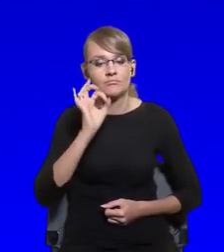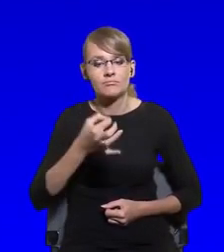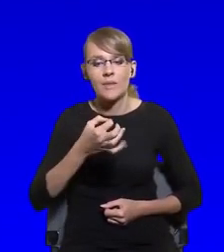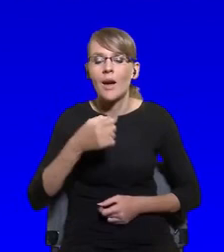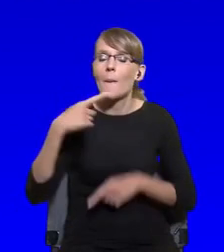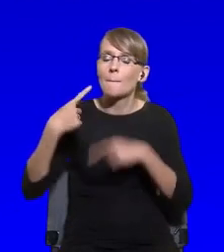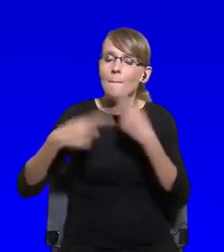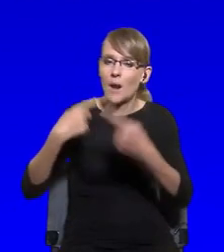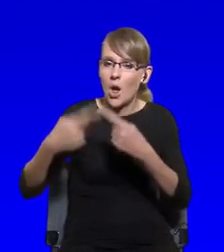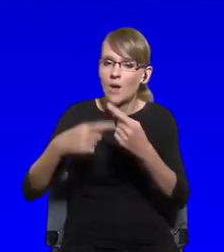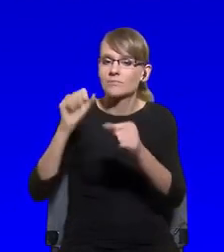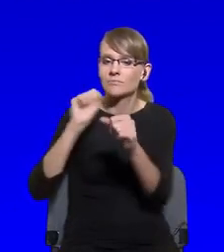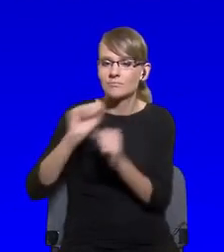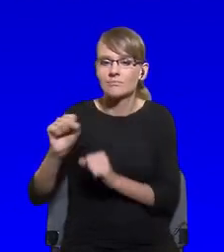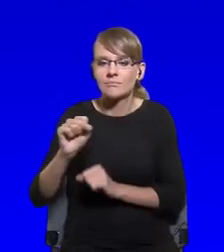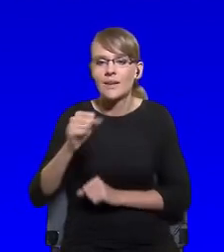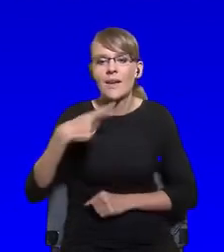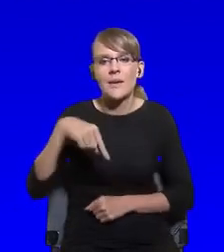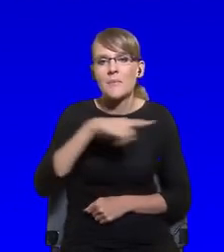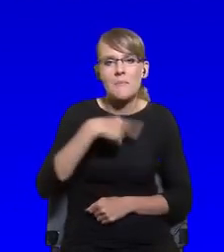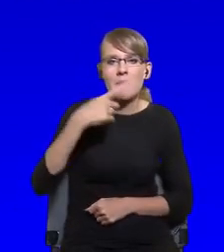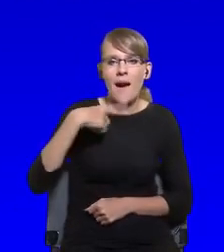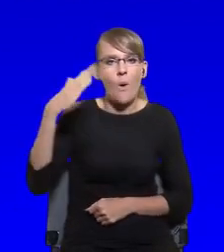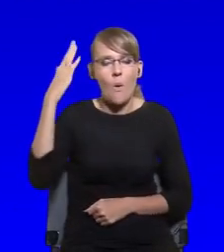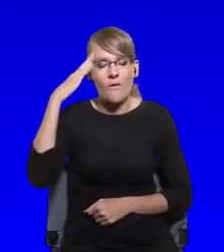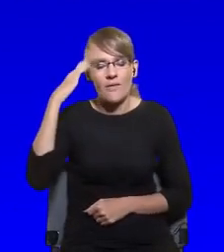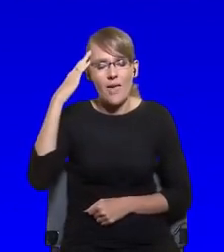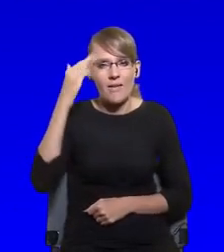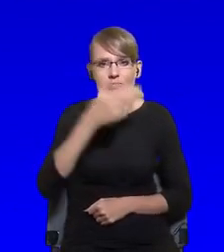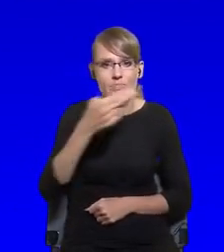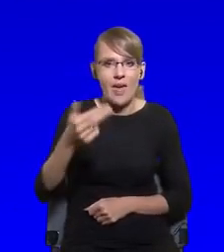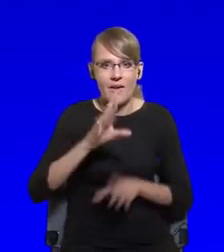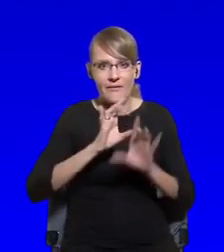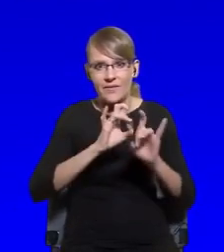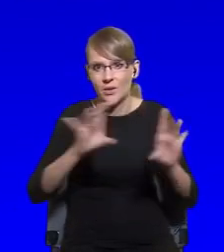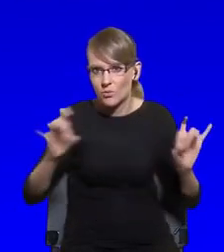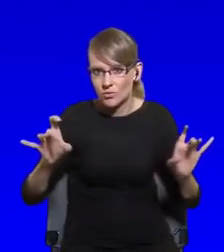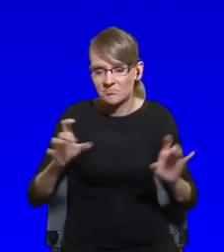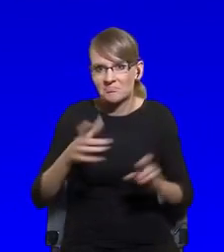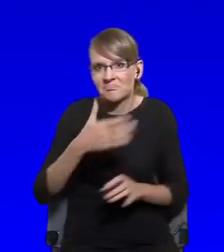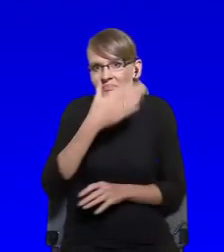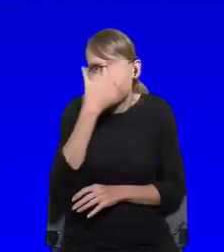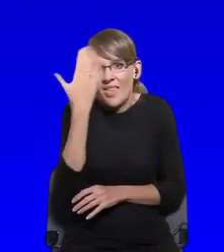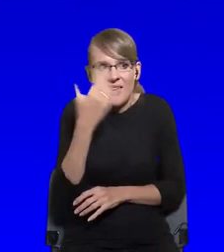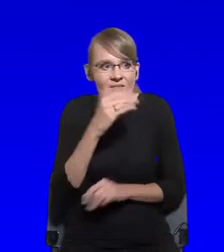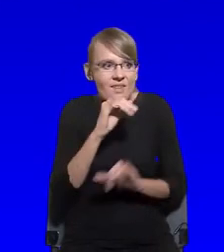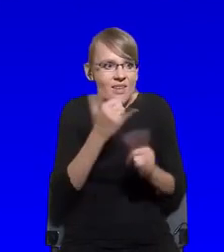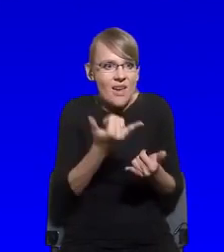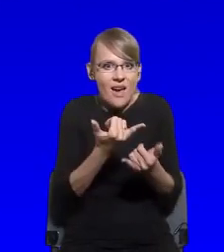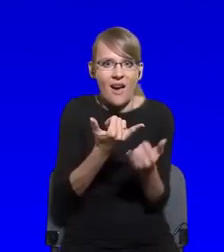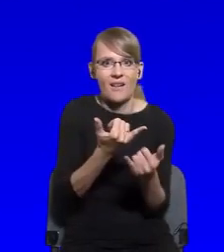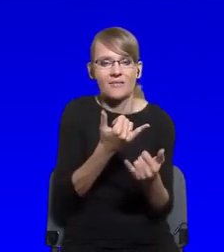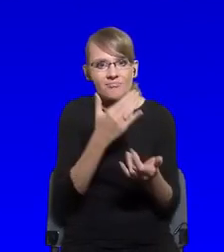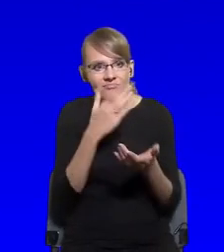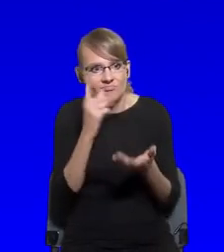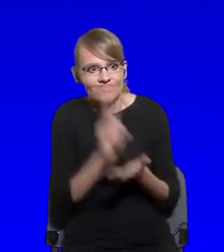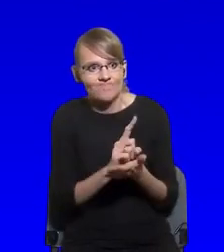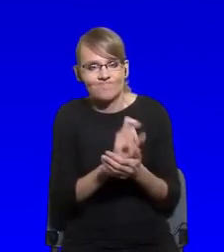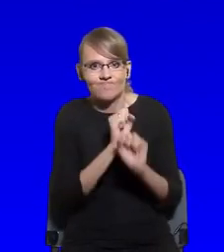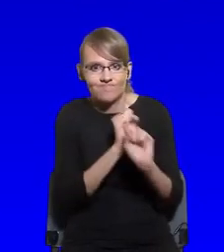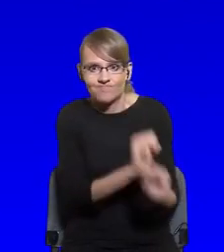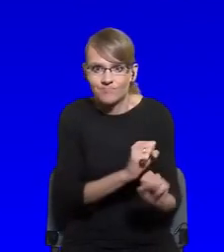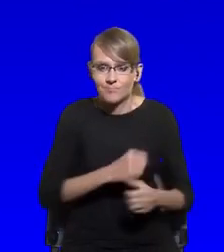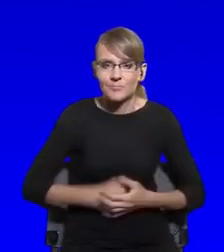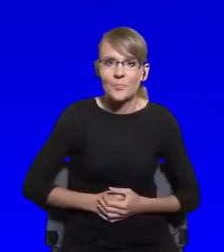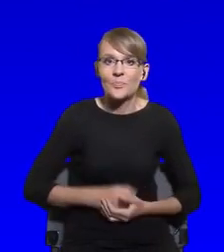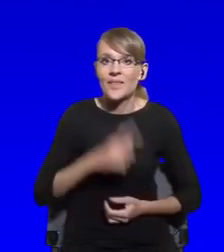very much about the virus, as a matter of fact. And we don't know very much about how to deal with it. But still, as, as our panel shows,